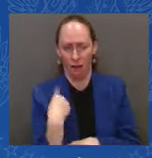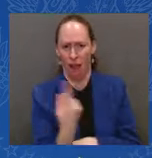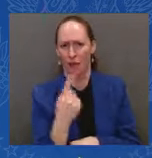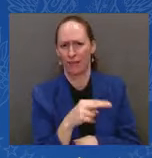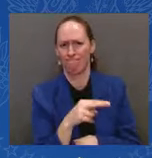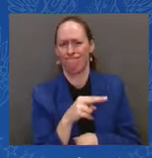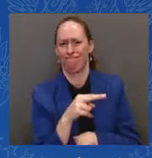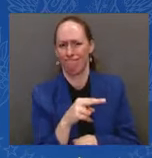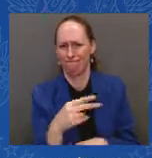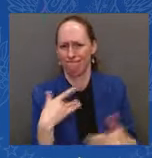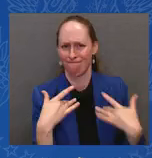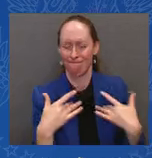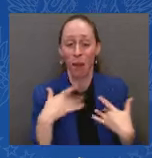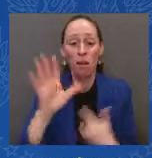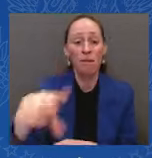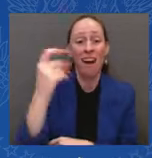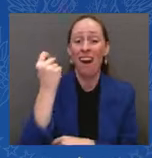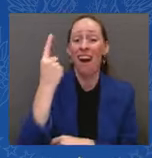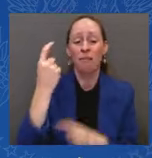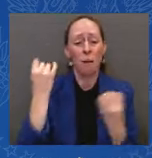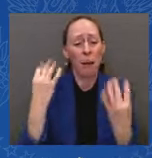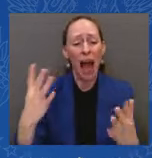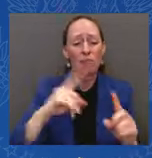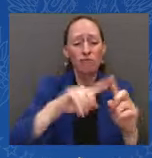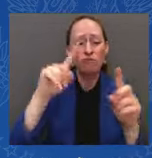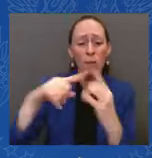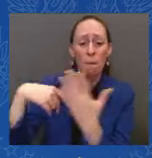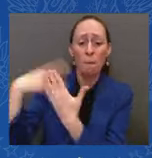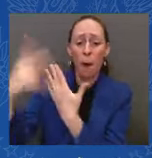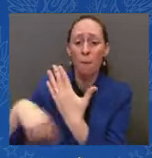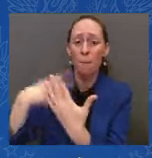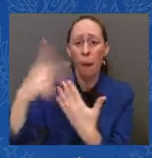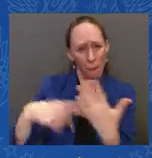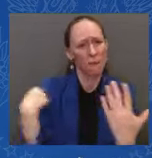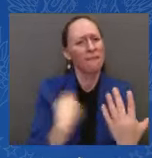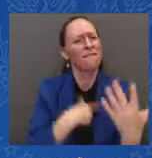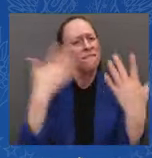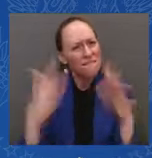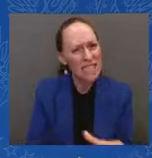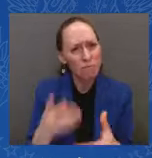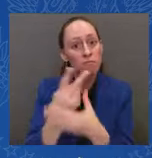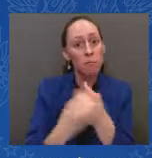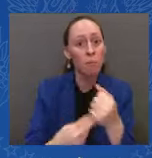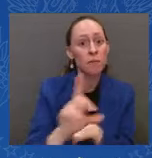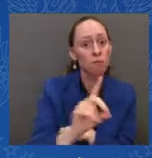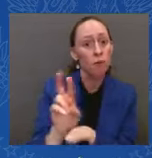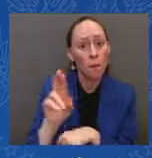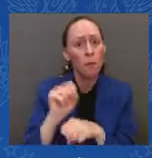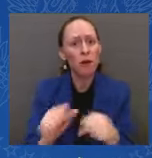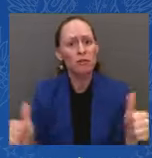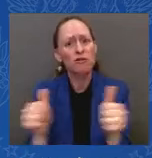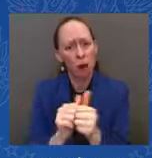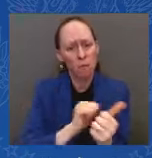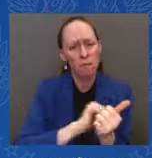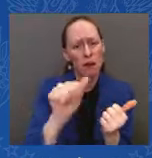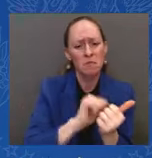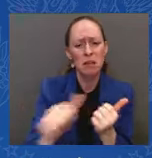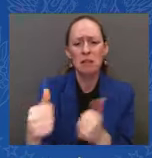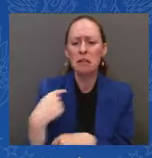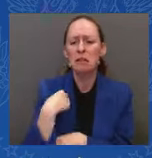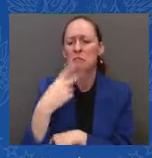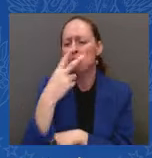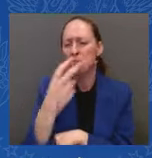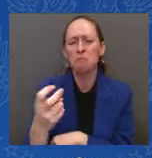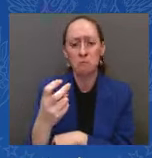I'm not concerned that they're going to all of a sudden come in and try to undo them. Although there will be some. There will be some, I'm sure.